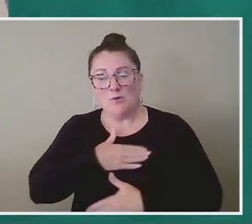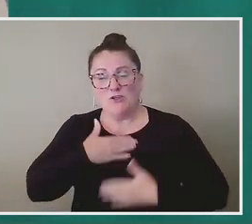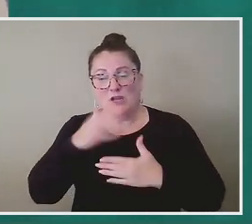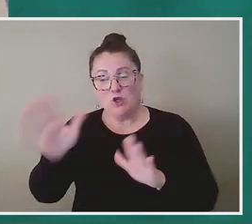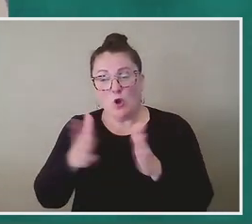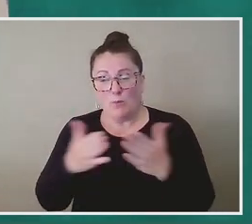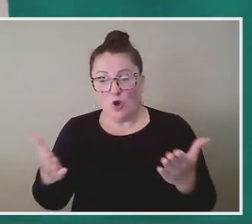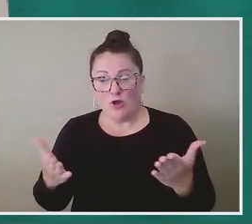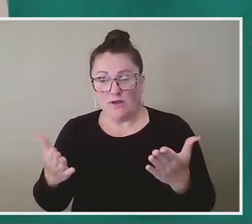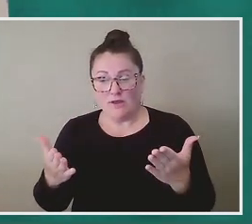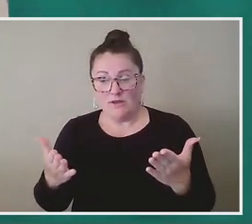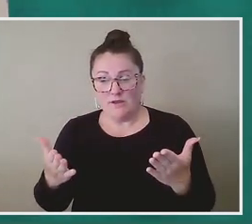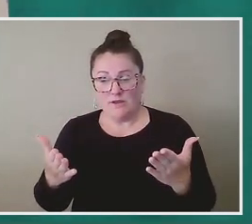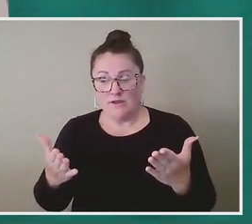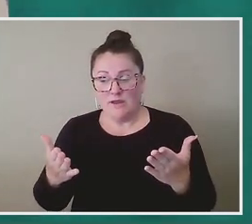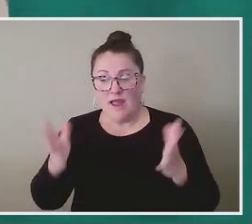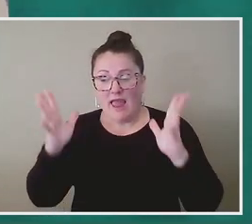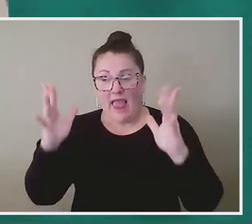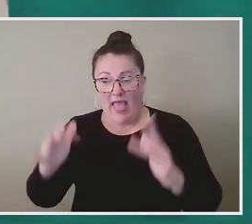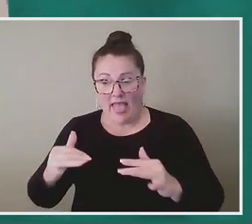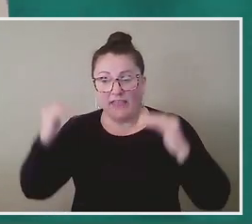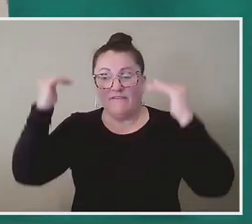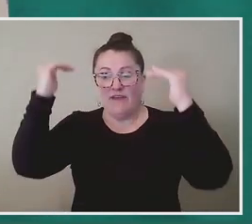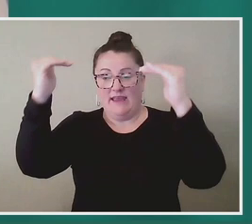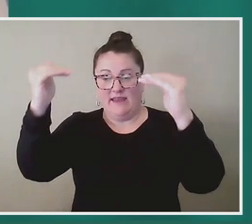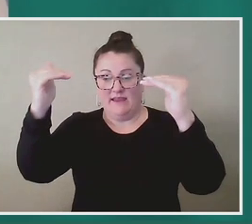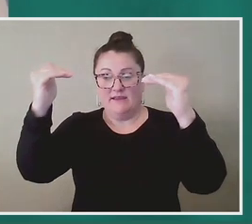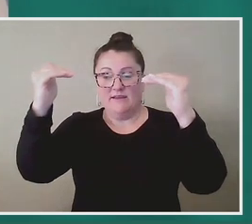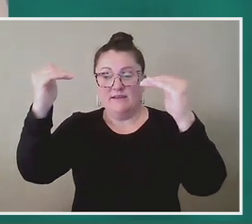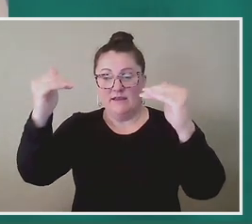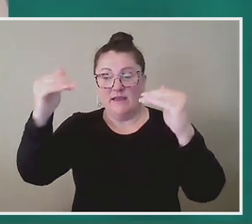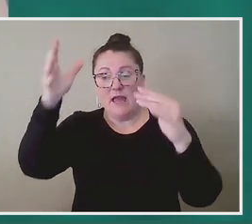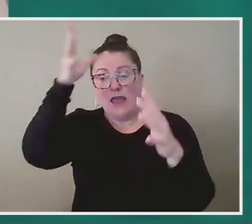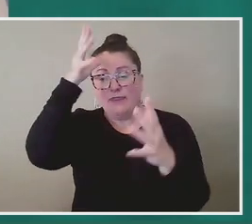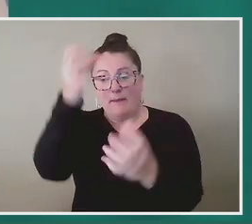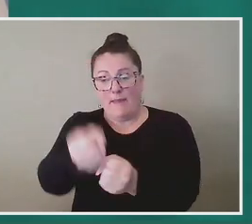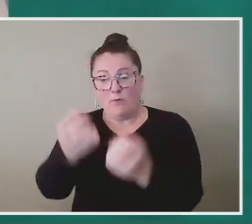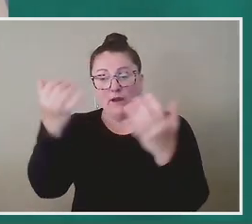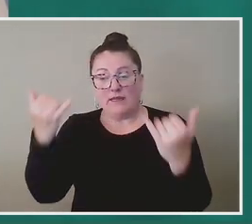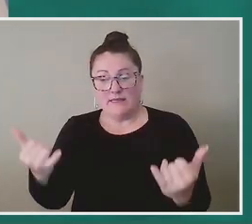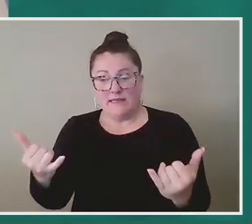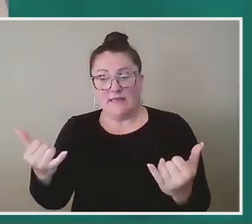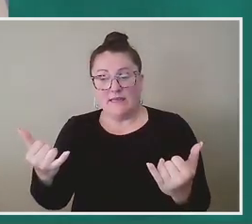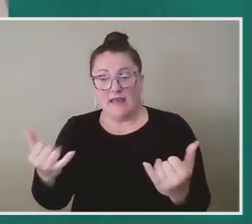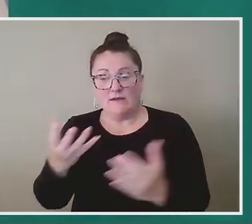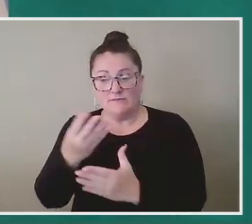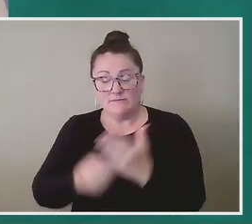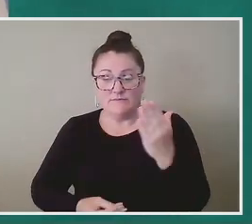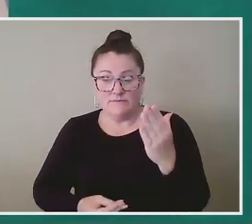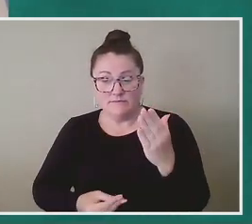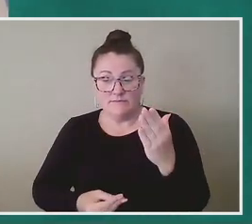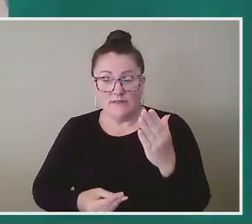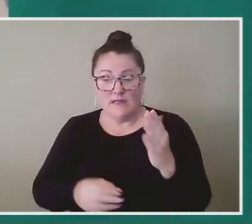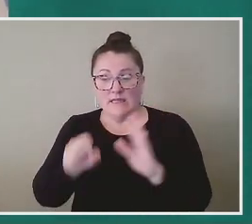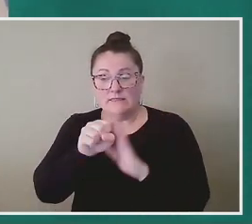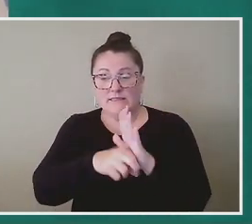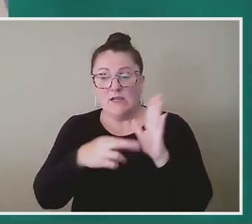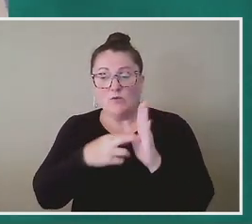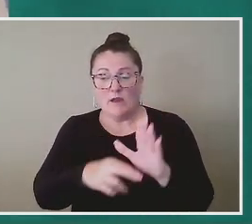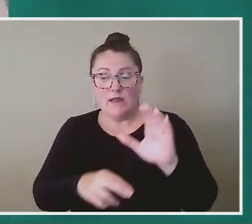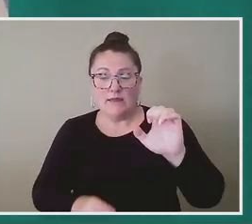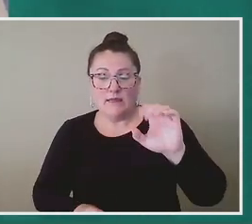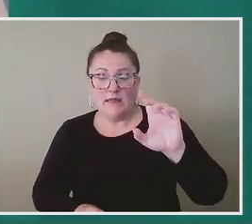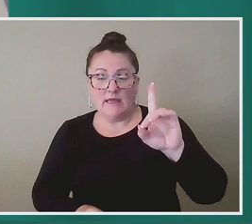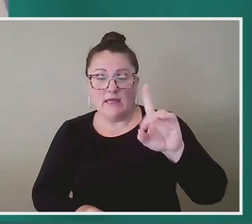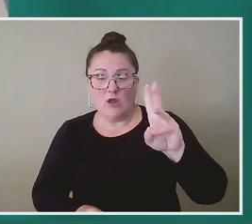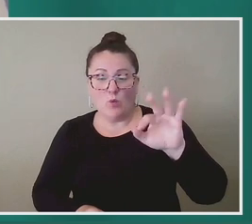uh, elevating, uh, the memory now of the late, uh, state representative Al Edwards. And can you talk